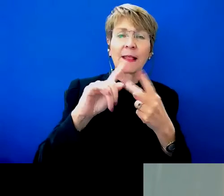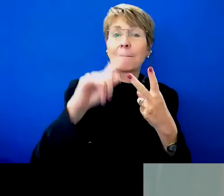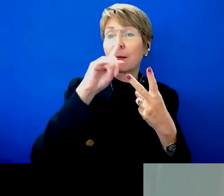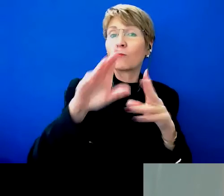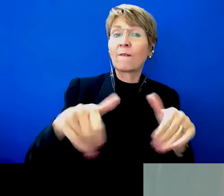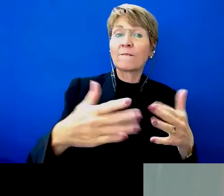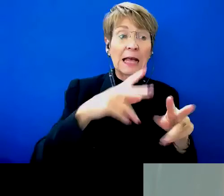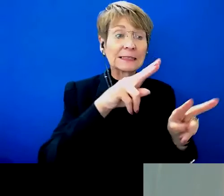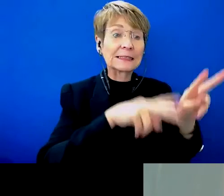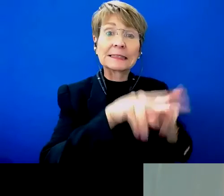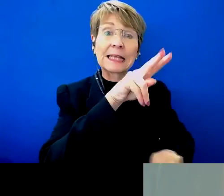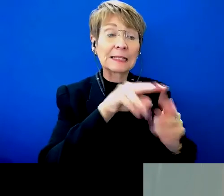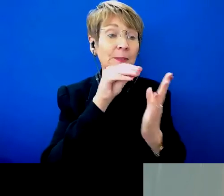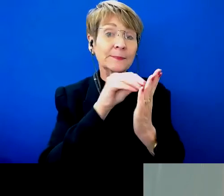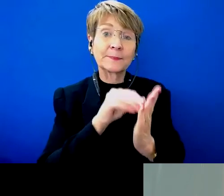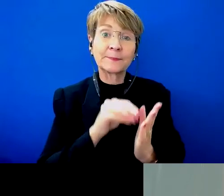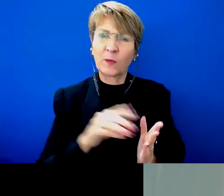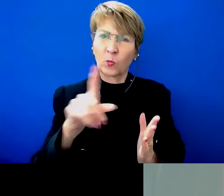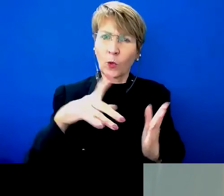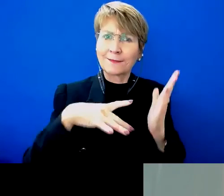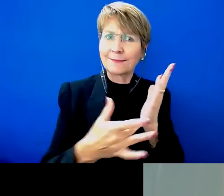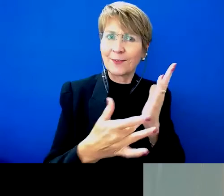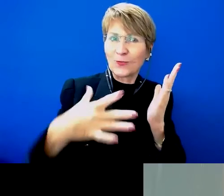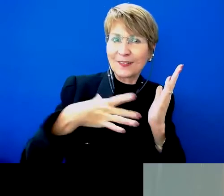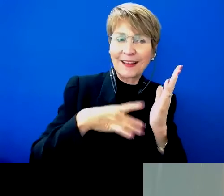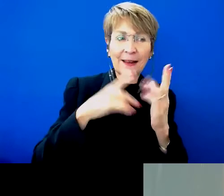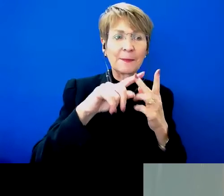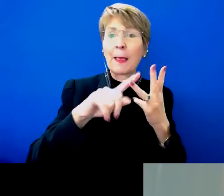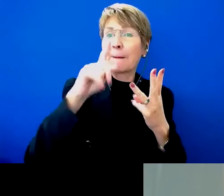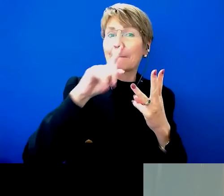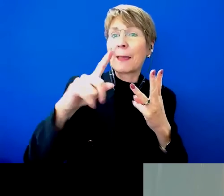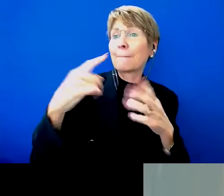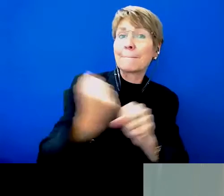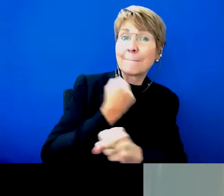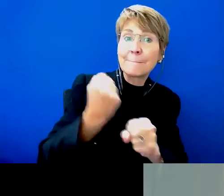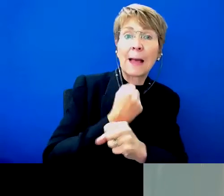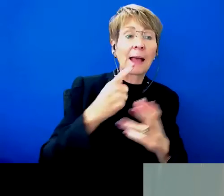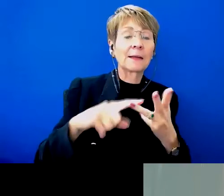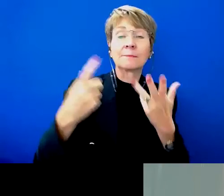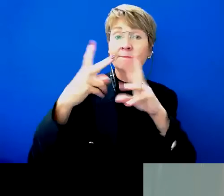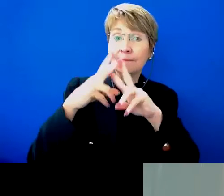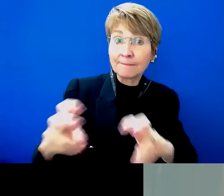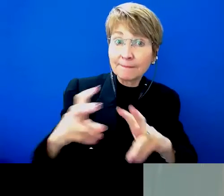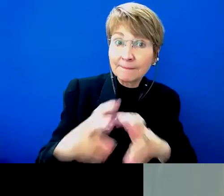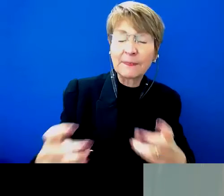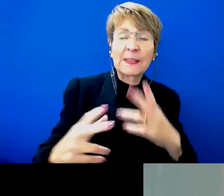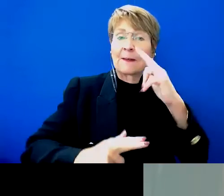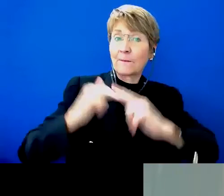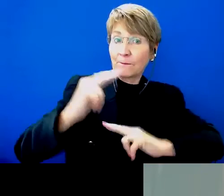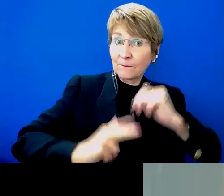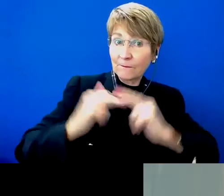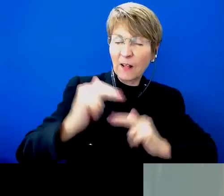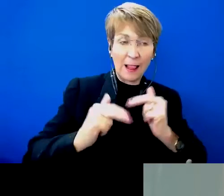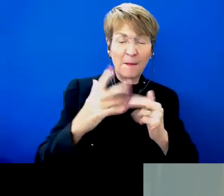as well as people who supply, develop, research and educate on assistive technology. So we have a very diverse membership